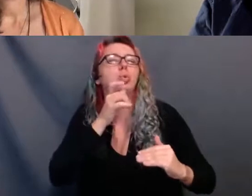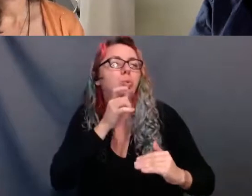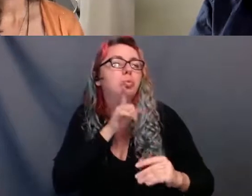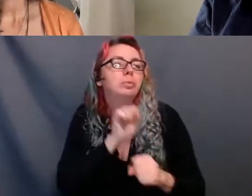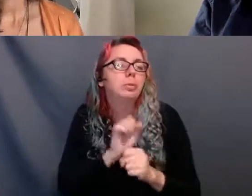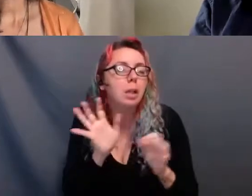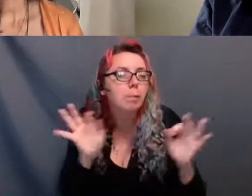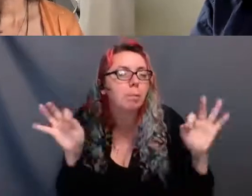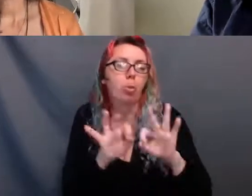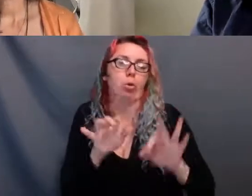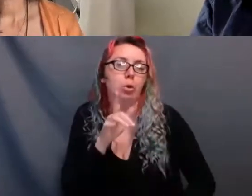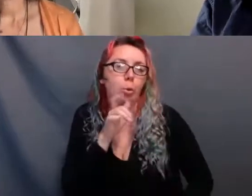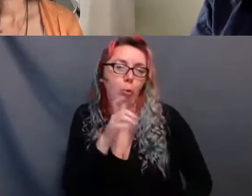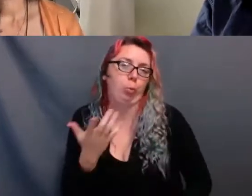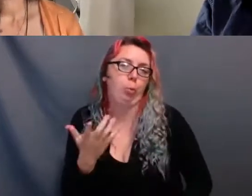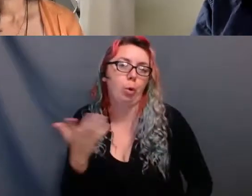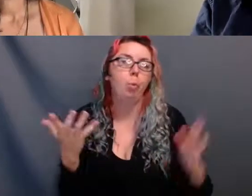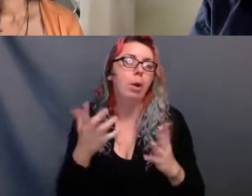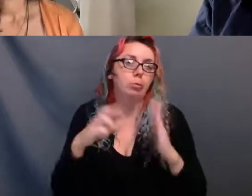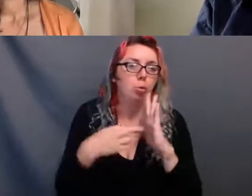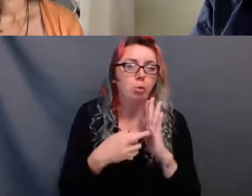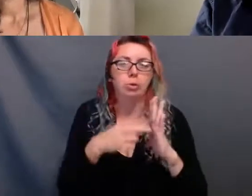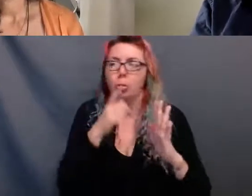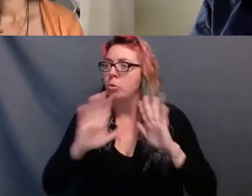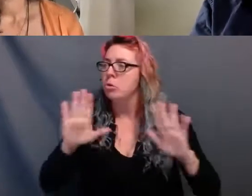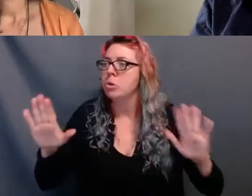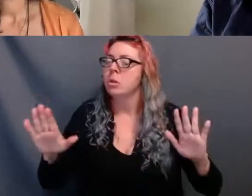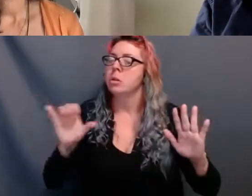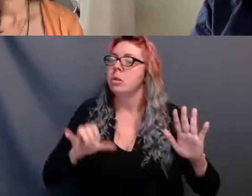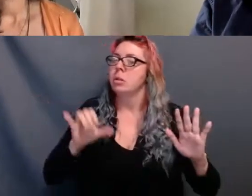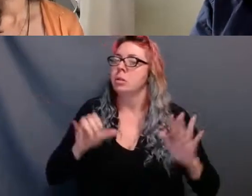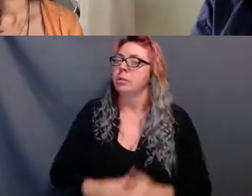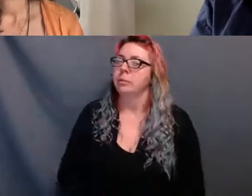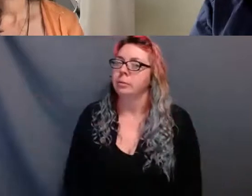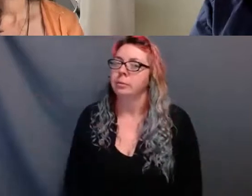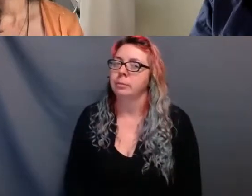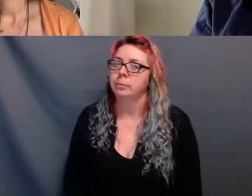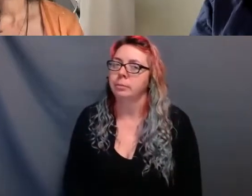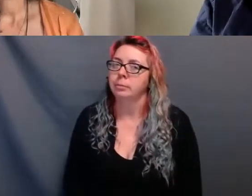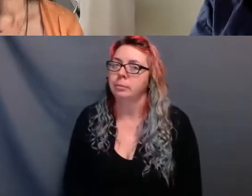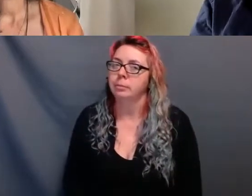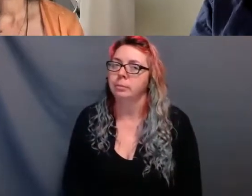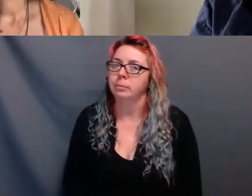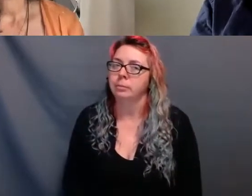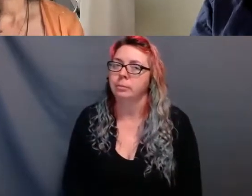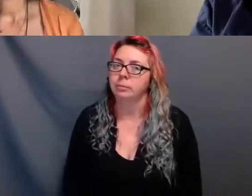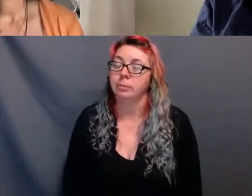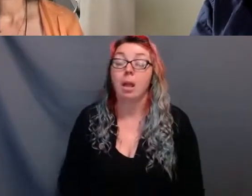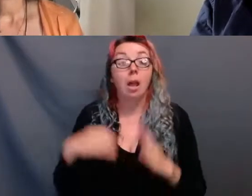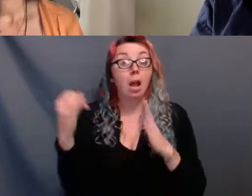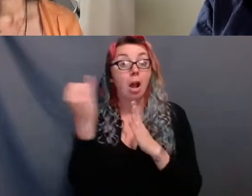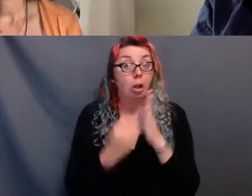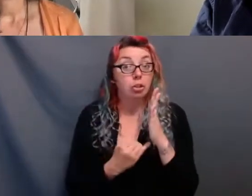And in that examination of what is or isn't necessary, art remains an